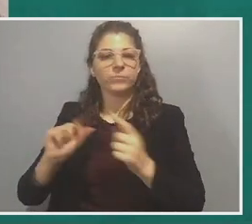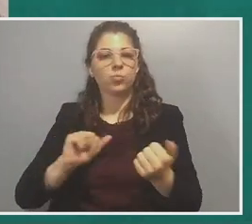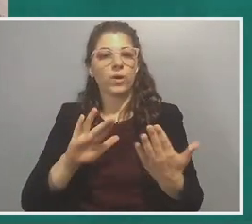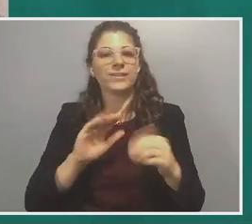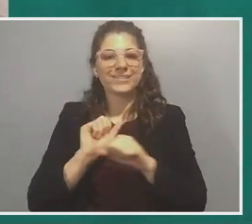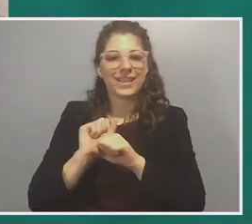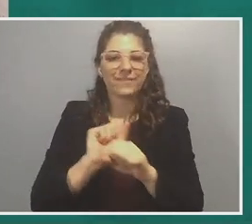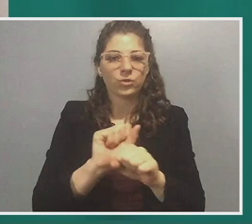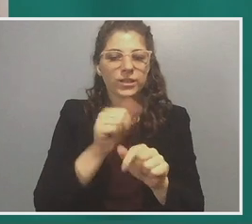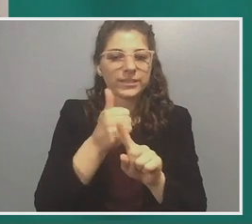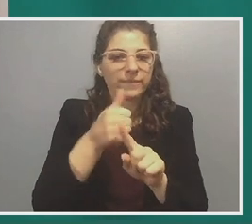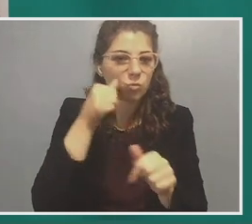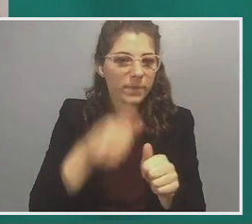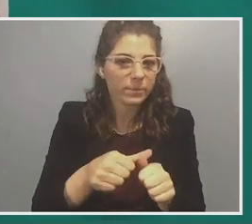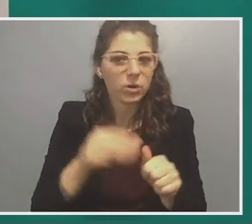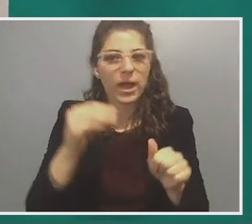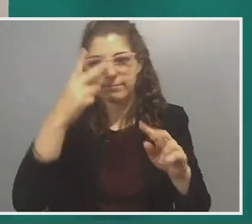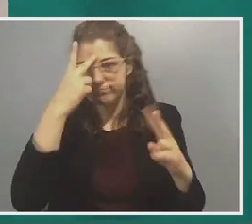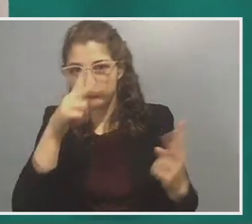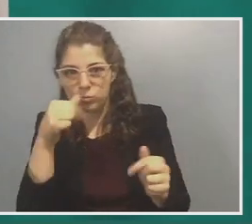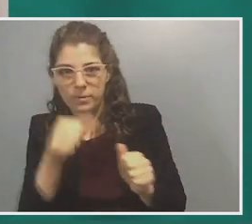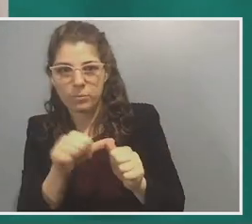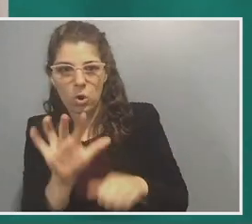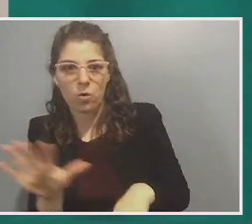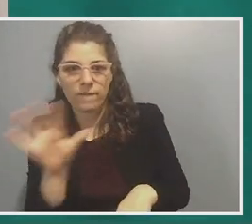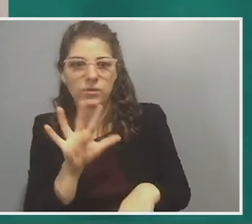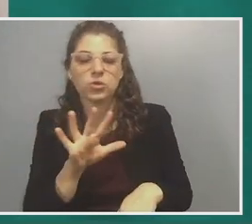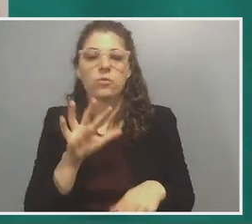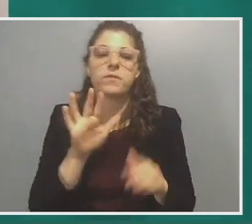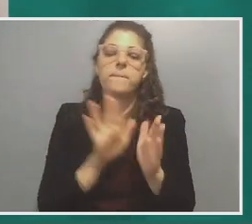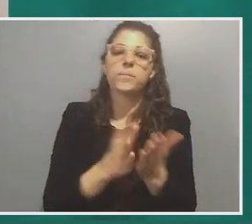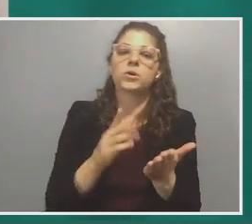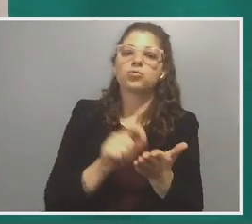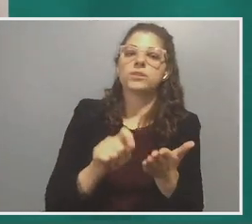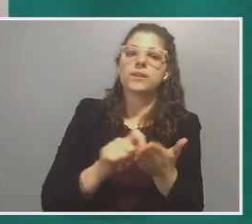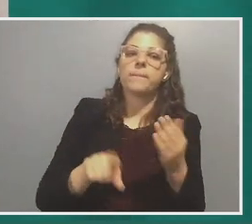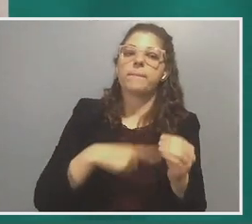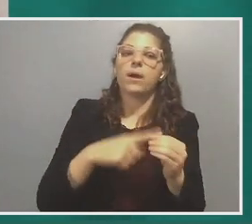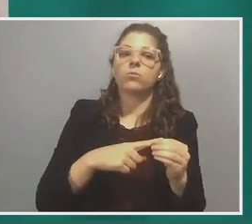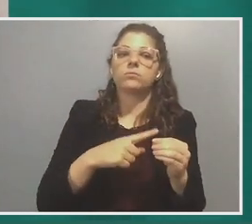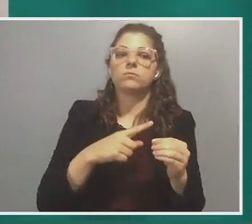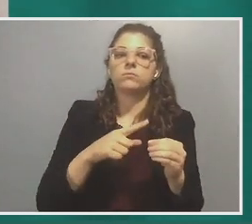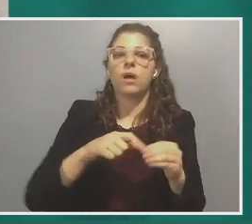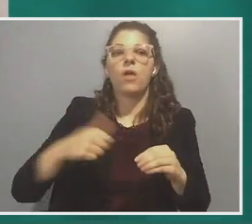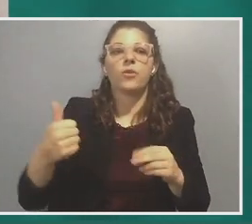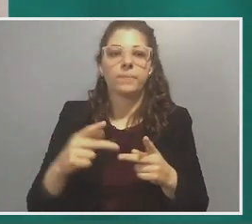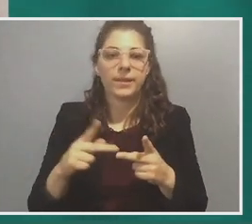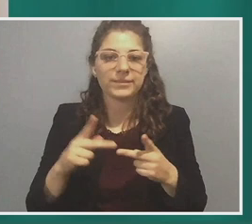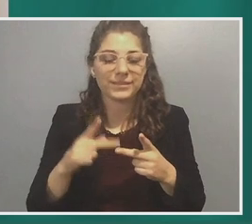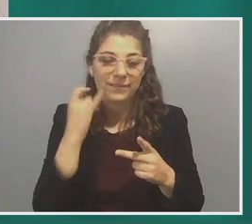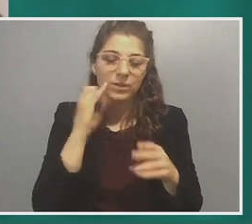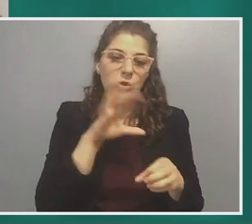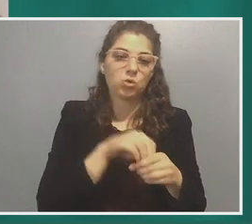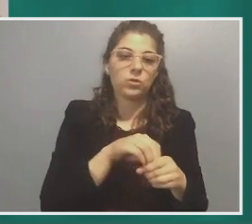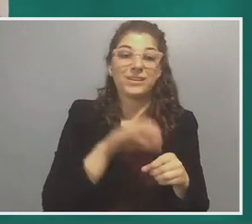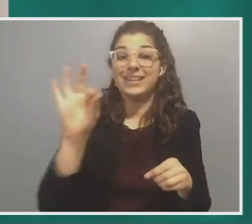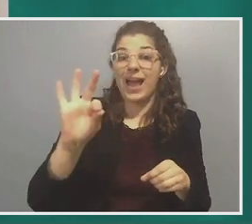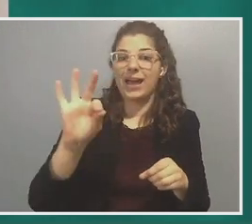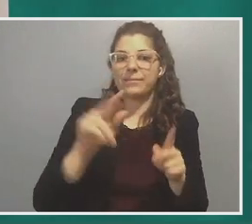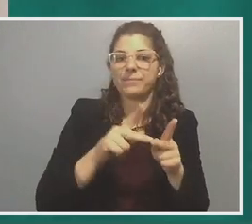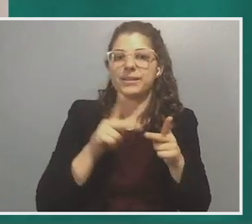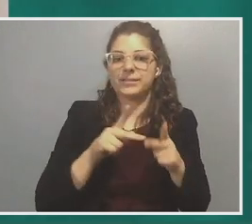remembered and misremembered across this country. So this book is written about, uh, nine places if we include the prologue and epilogue. Um,